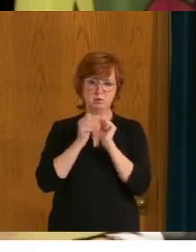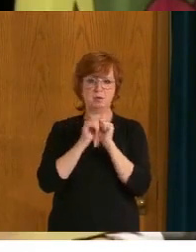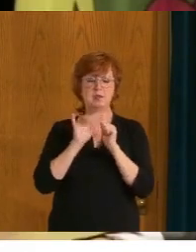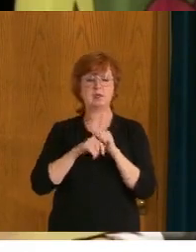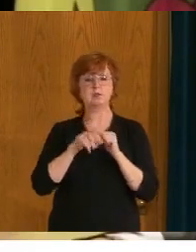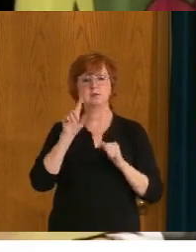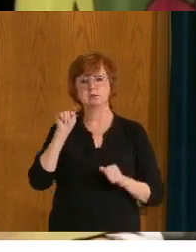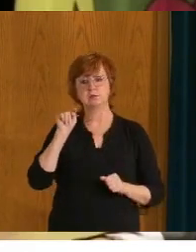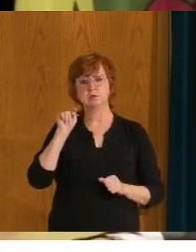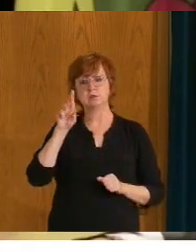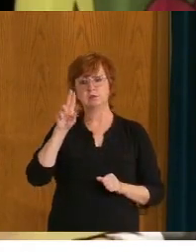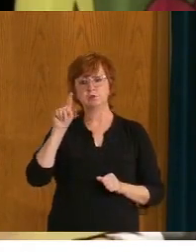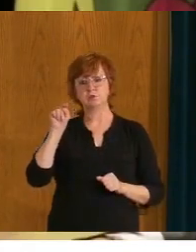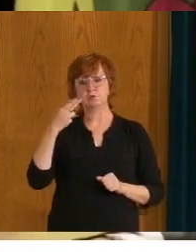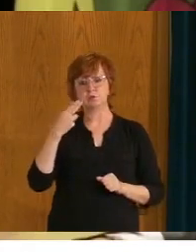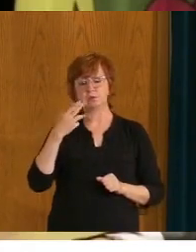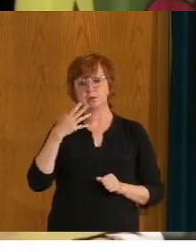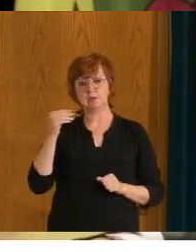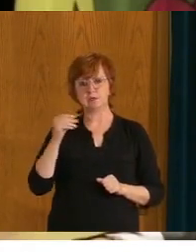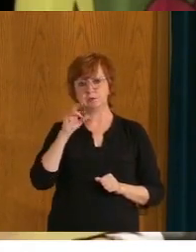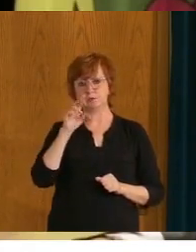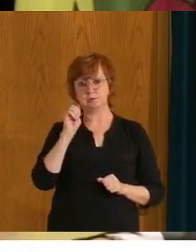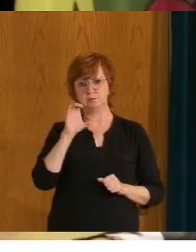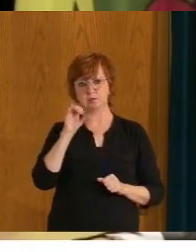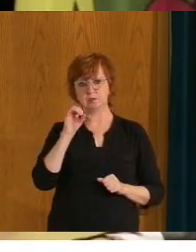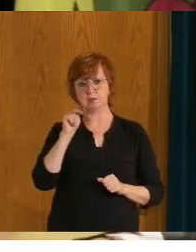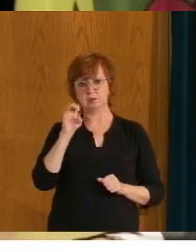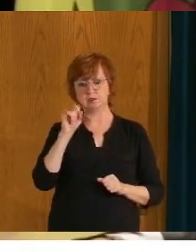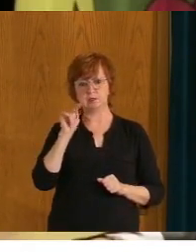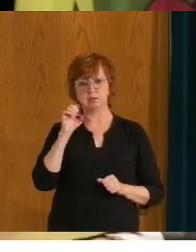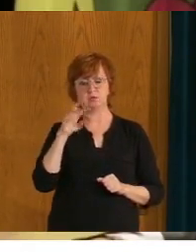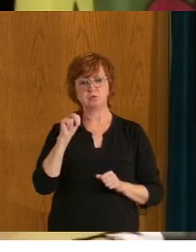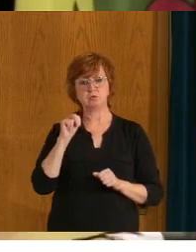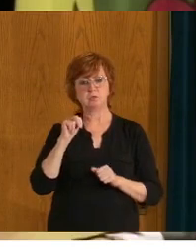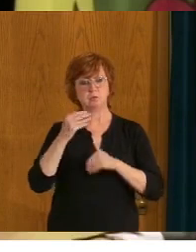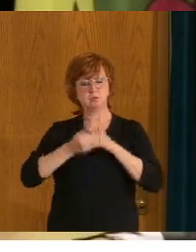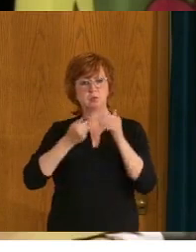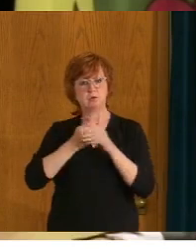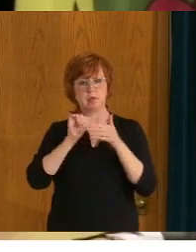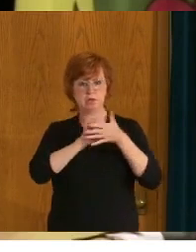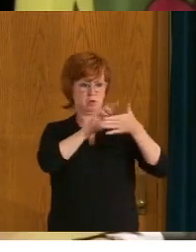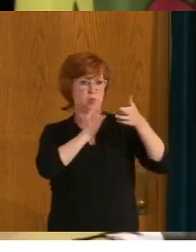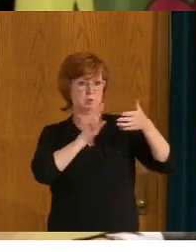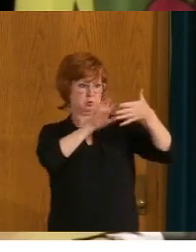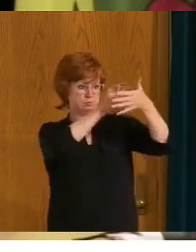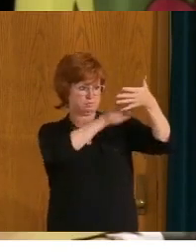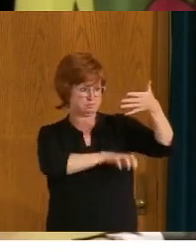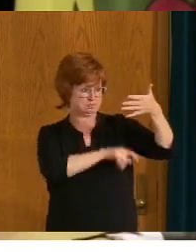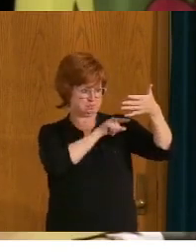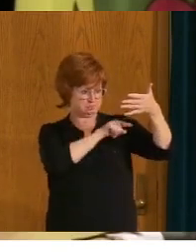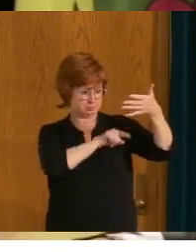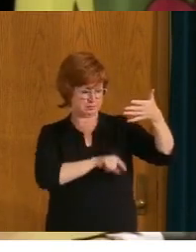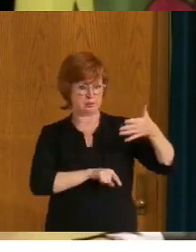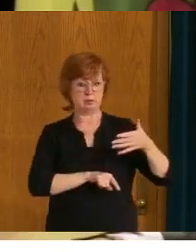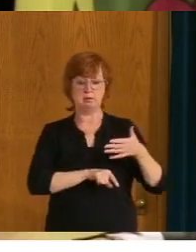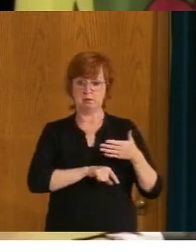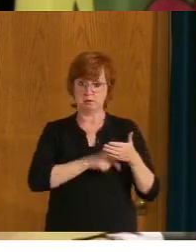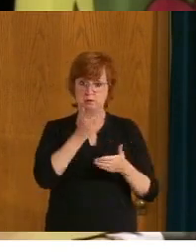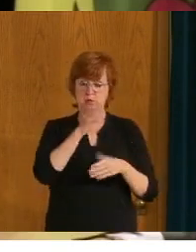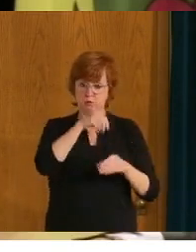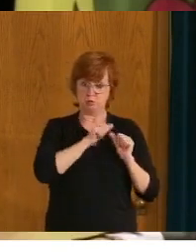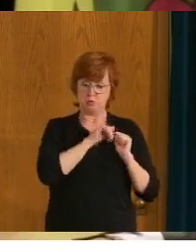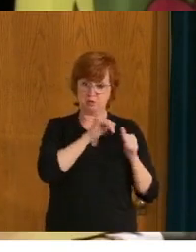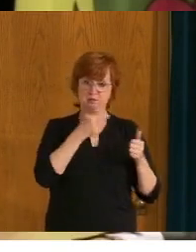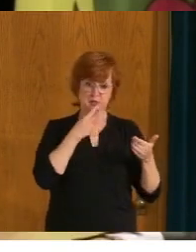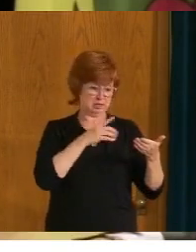report as that part of the, uh, the reconciliation process is to actually, uh, identify, uh, where these unmarked graves are. And,